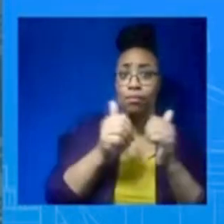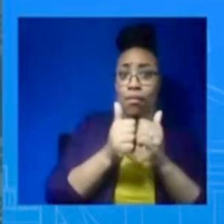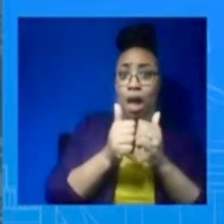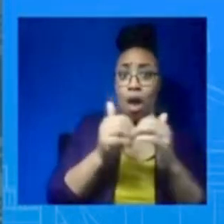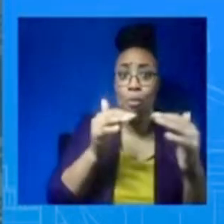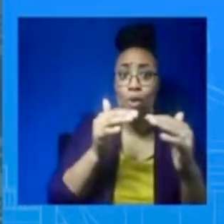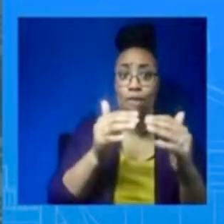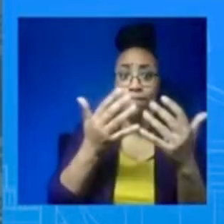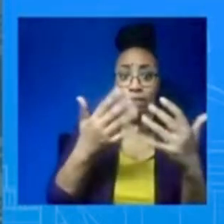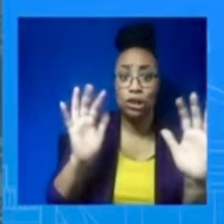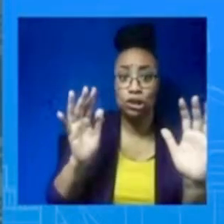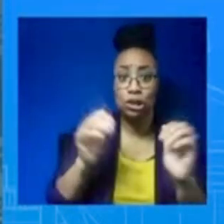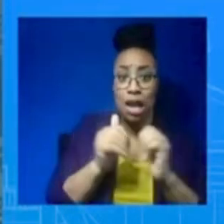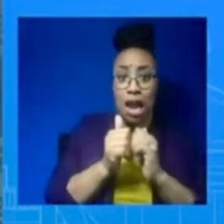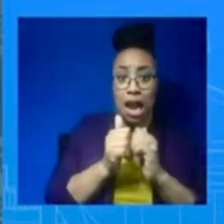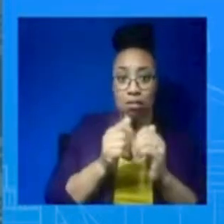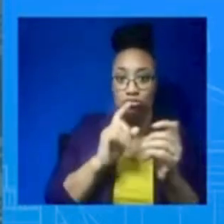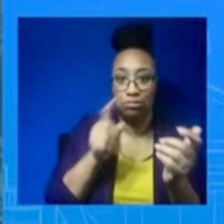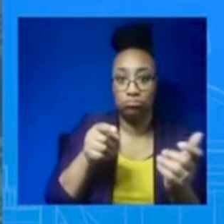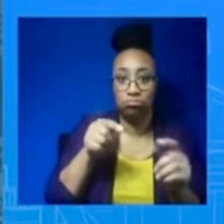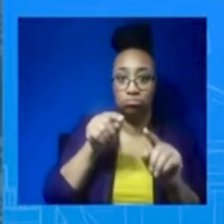Pull them out. The war would be over.